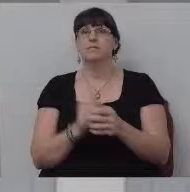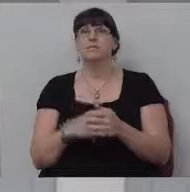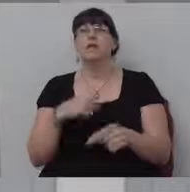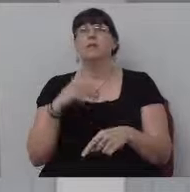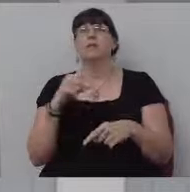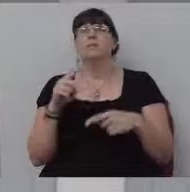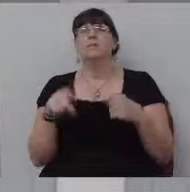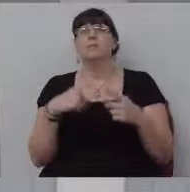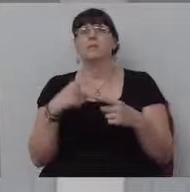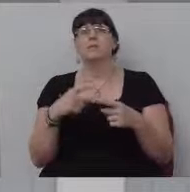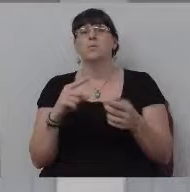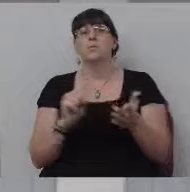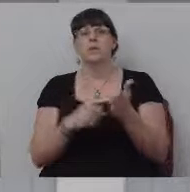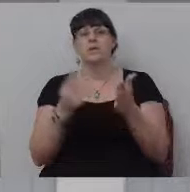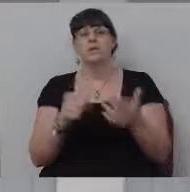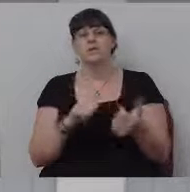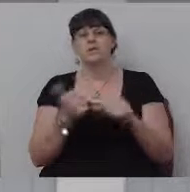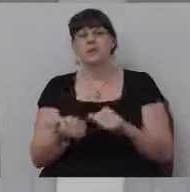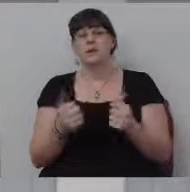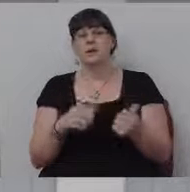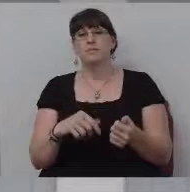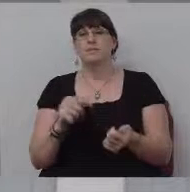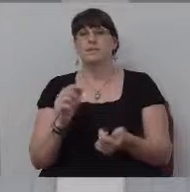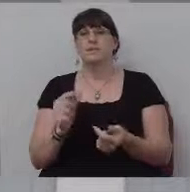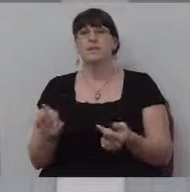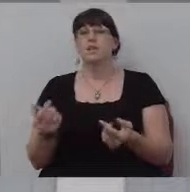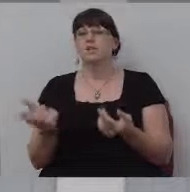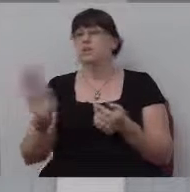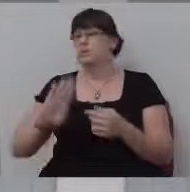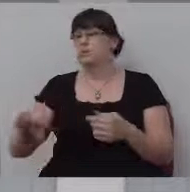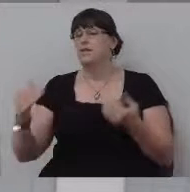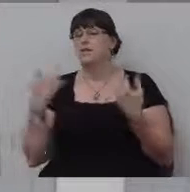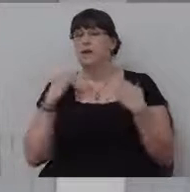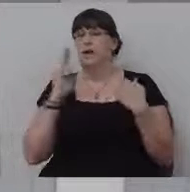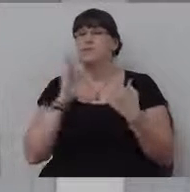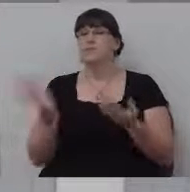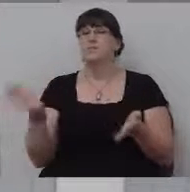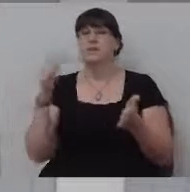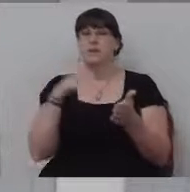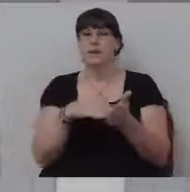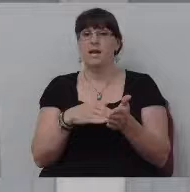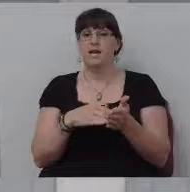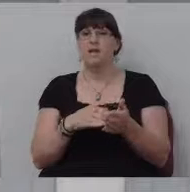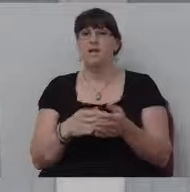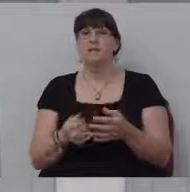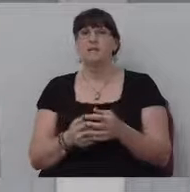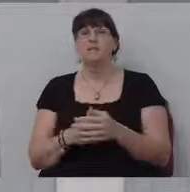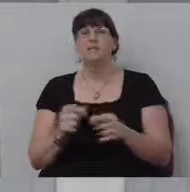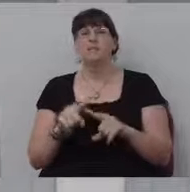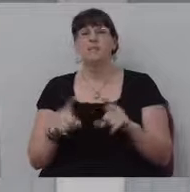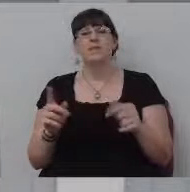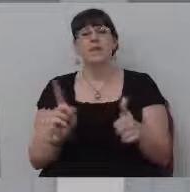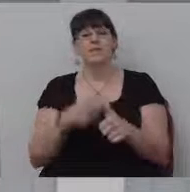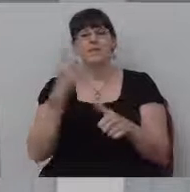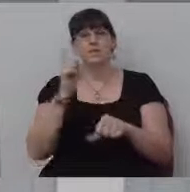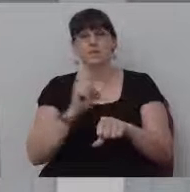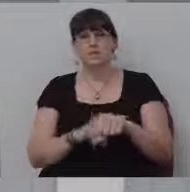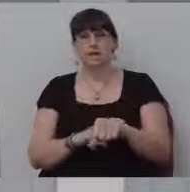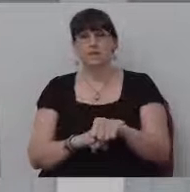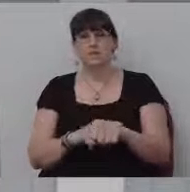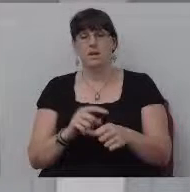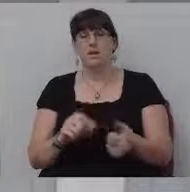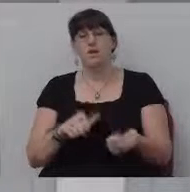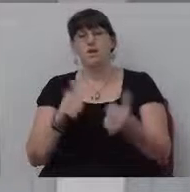person has been baptized scripturally, you never have to get baptized again. You're joined by a statement of faith then. But, but that first time when you're baptized